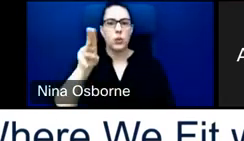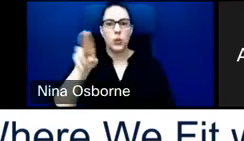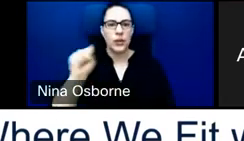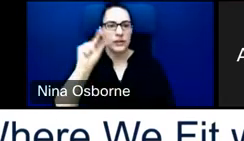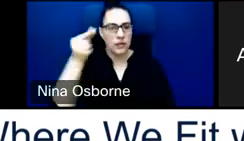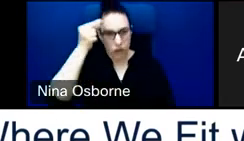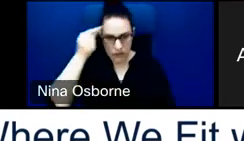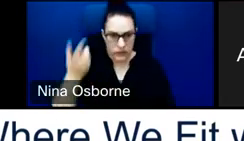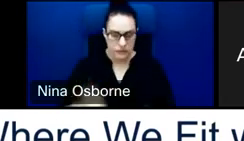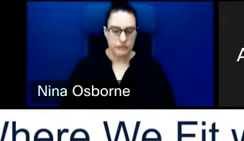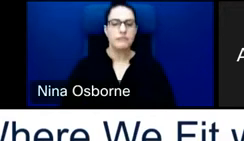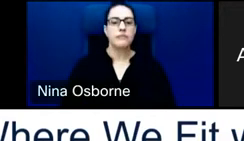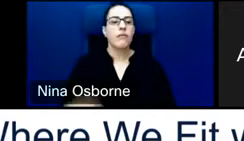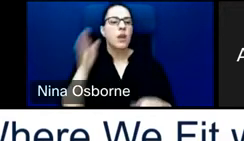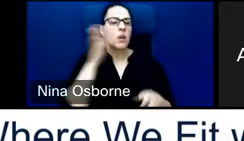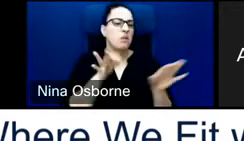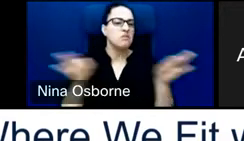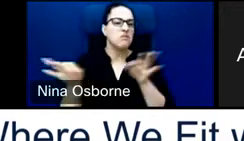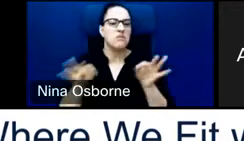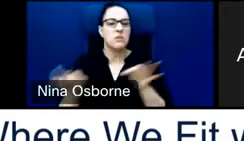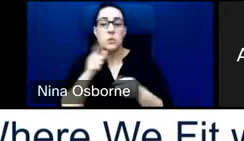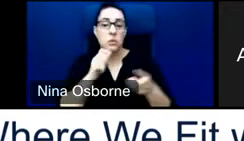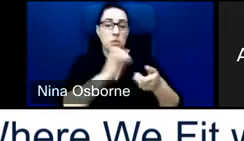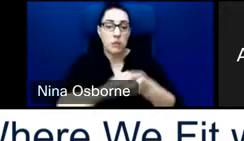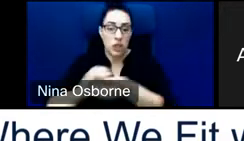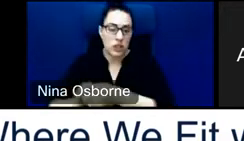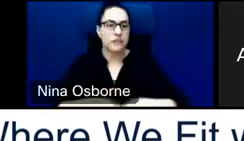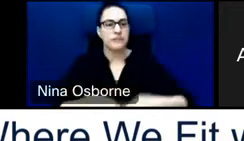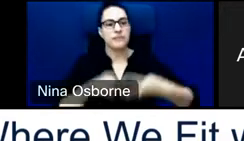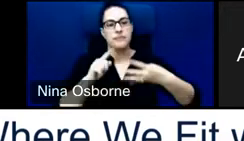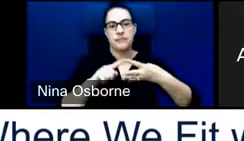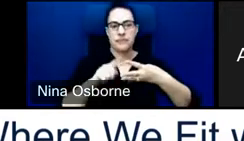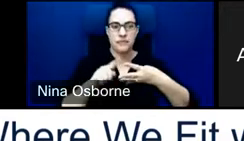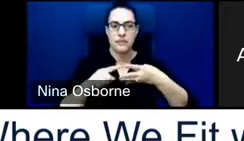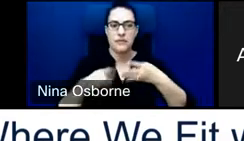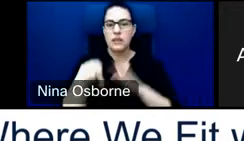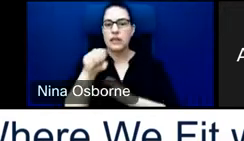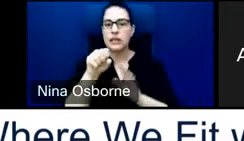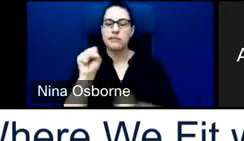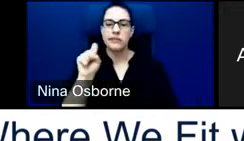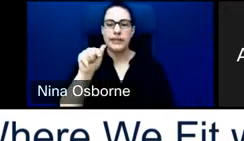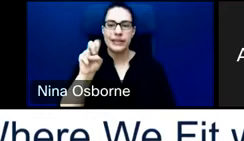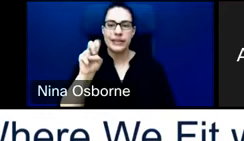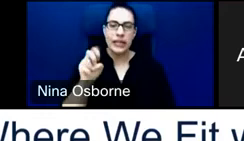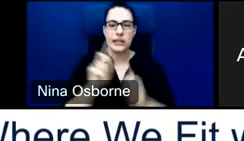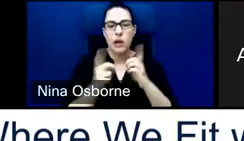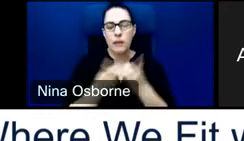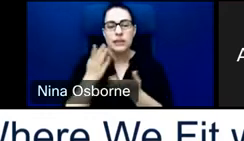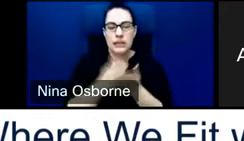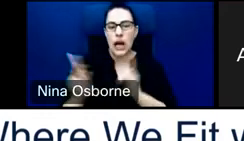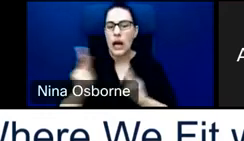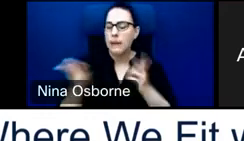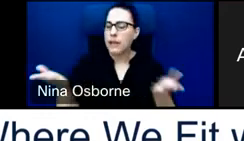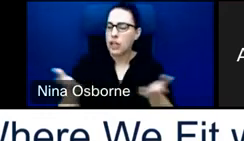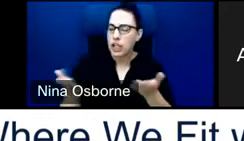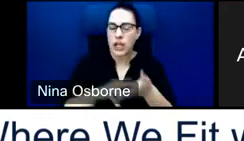little bit about who those various partners are. The first is the State Department. Some of those individuals are with us today and they lead with diplomacy, whether that